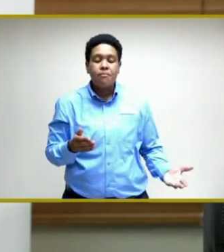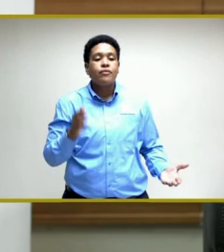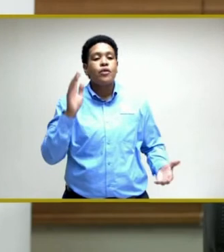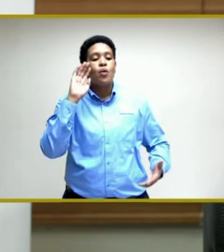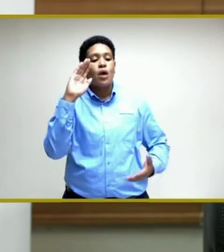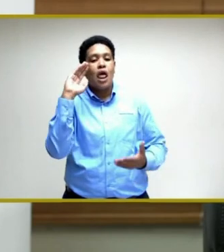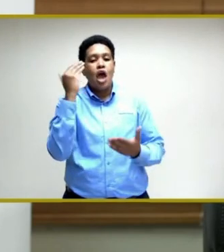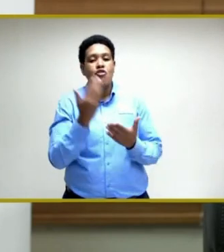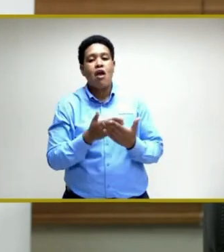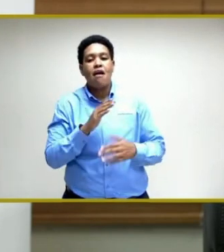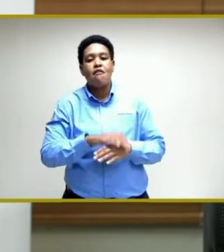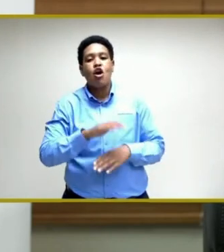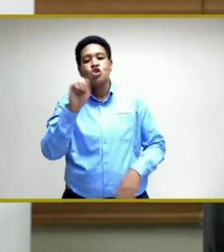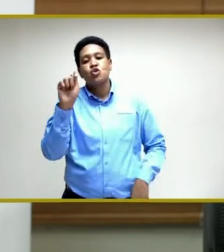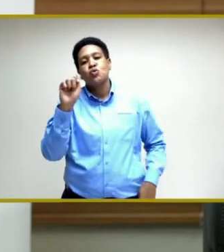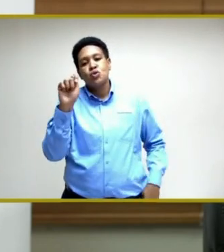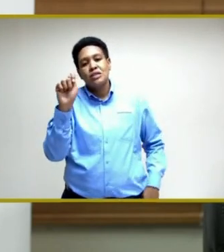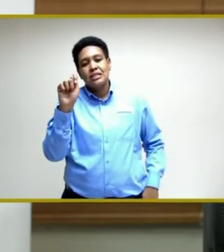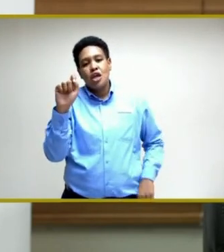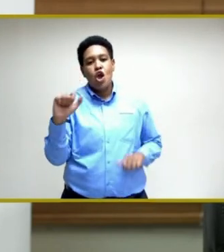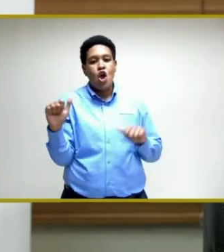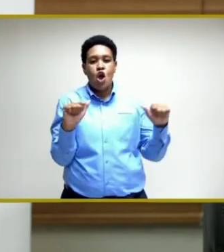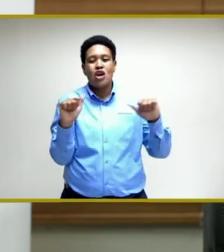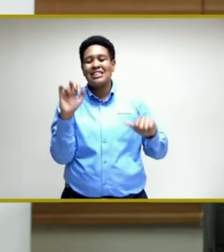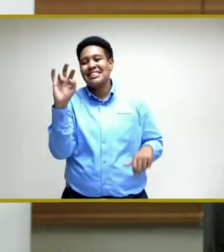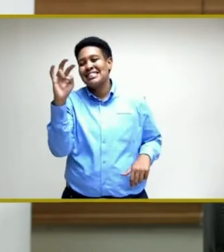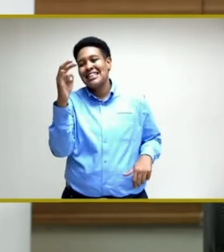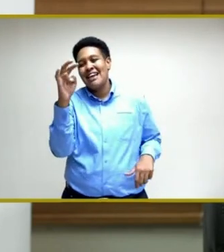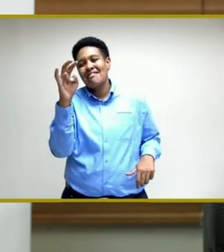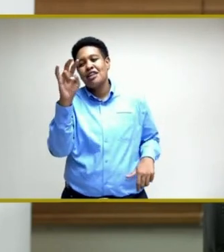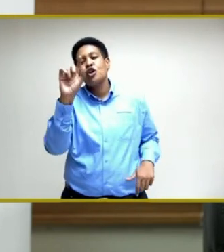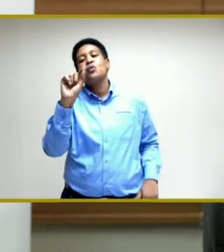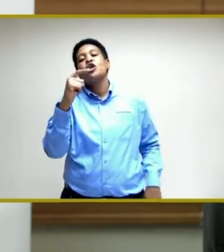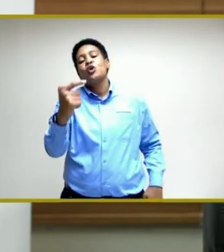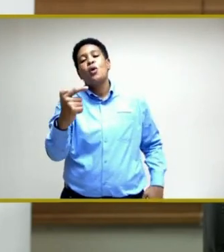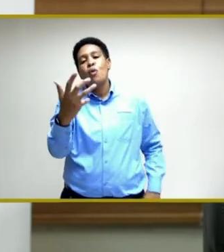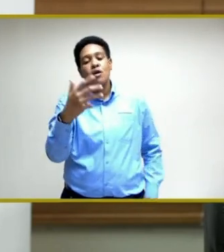arrive Tuesday, August 17, 2021.